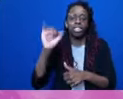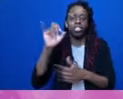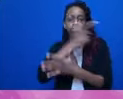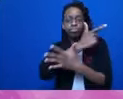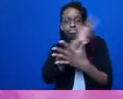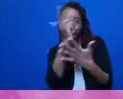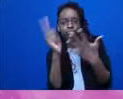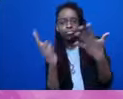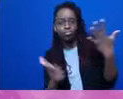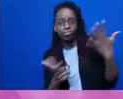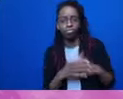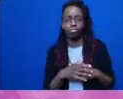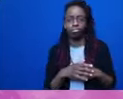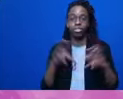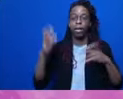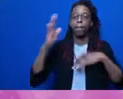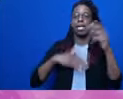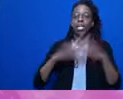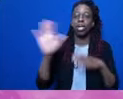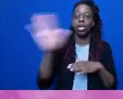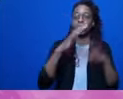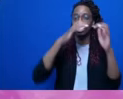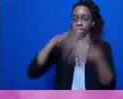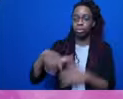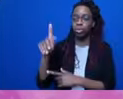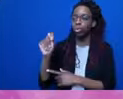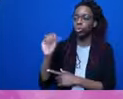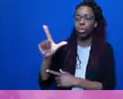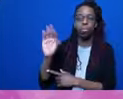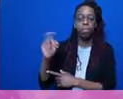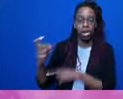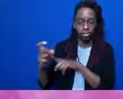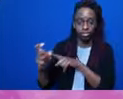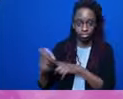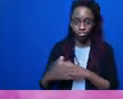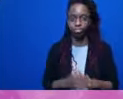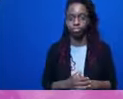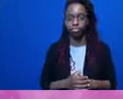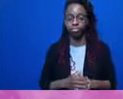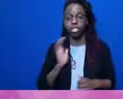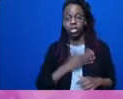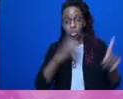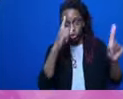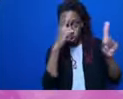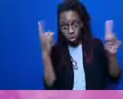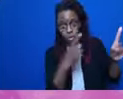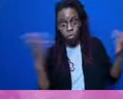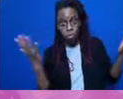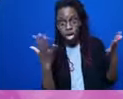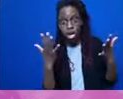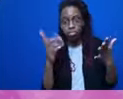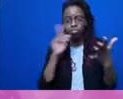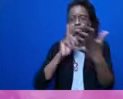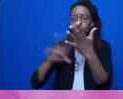Our goal in the series is to explore different resources that help us build daily